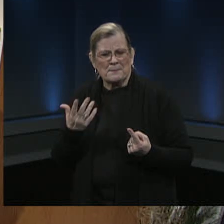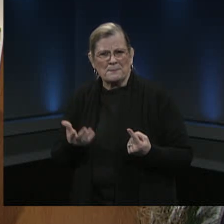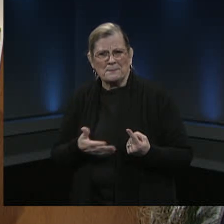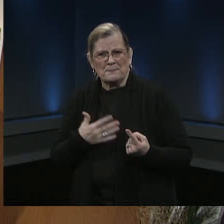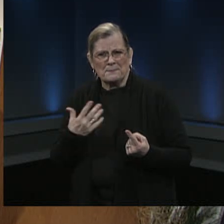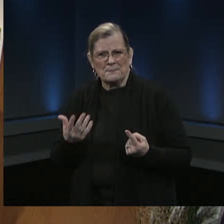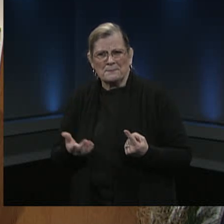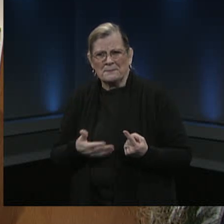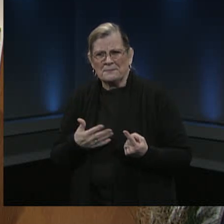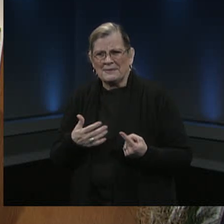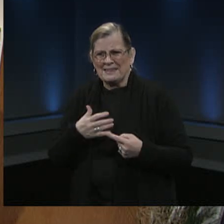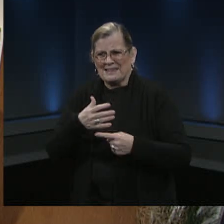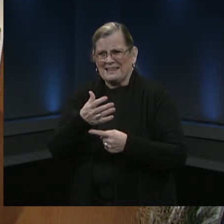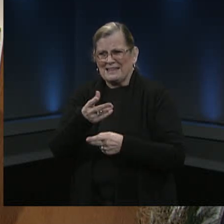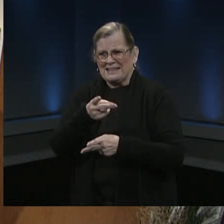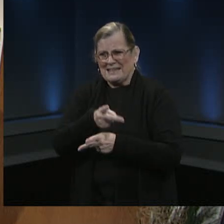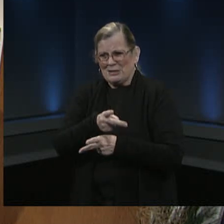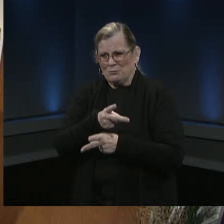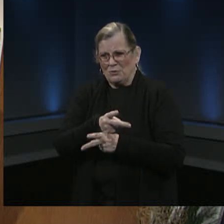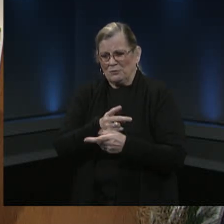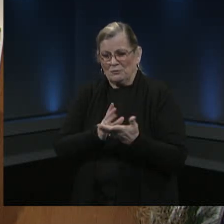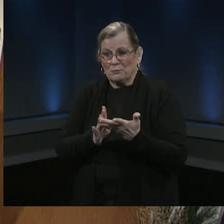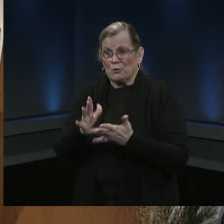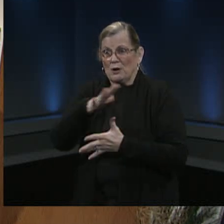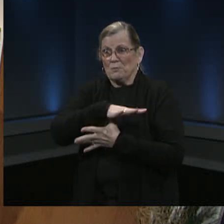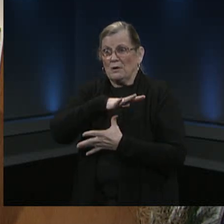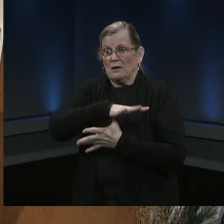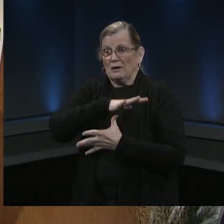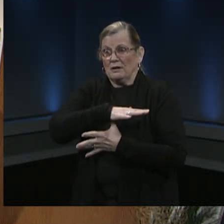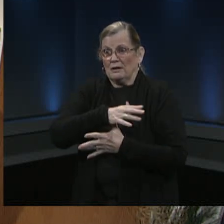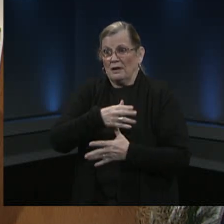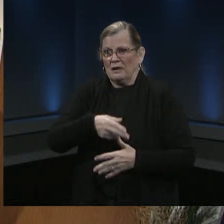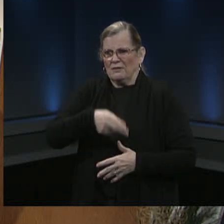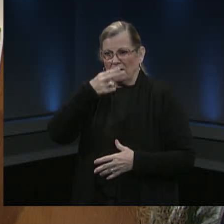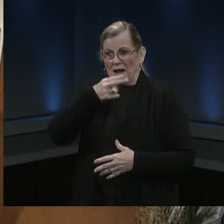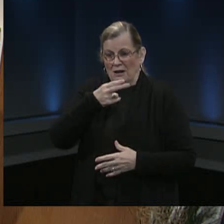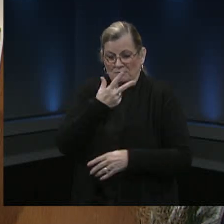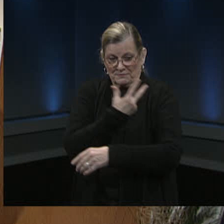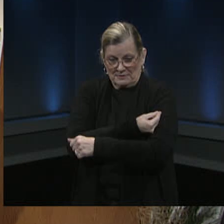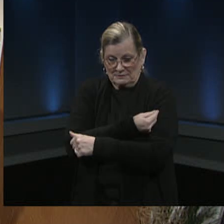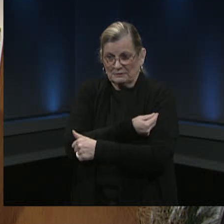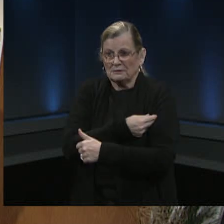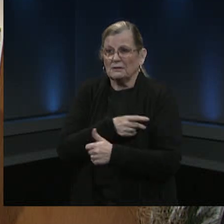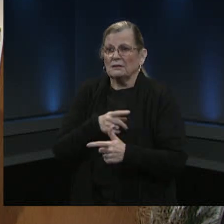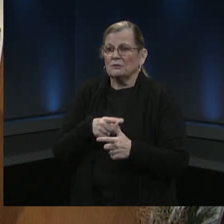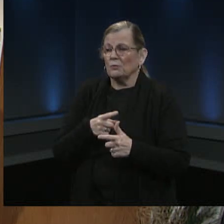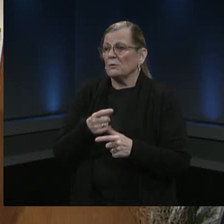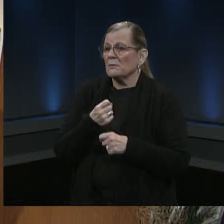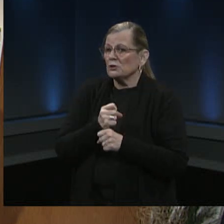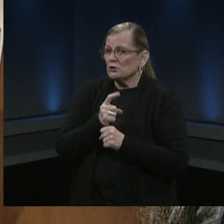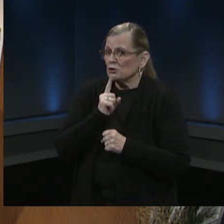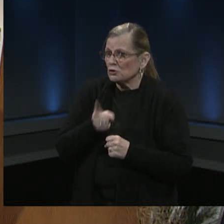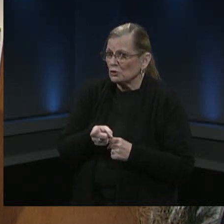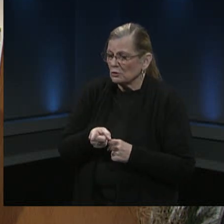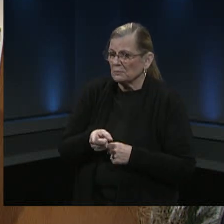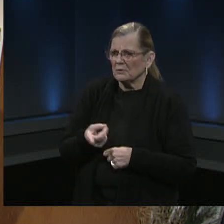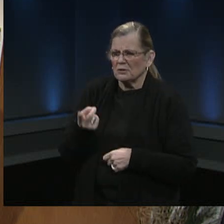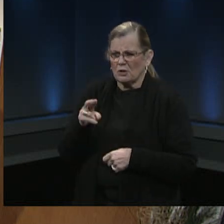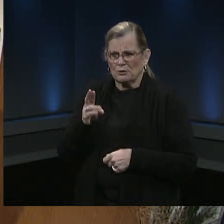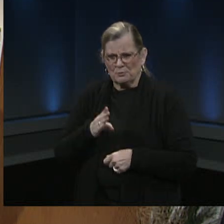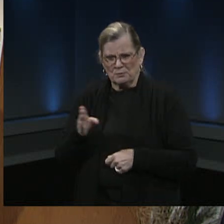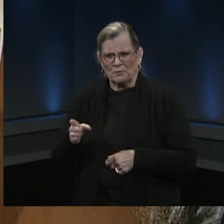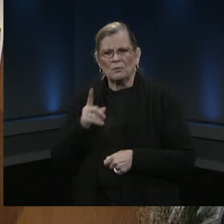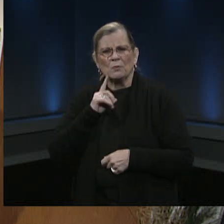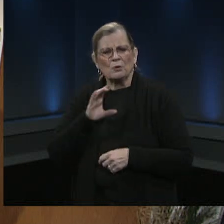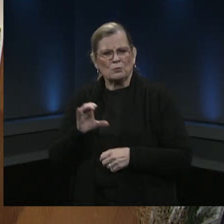higher priority staff members well let me take your first question we are doing our very best as we shared in